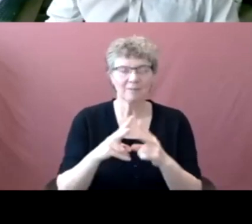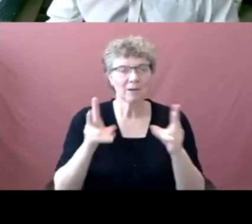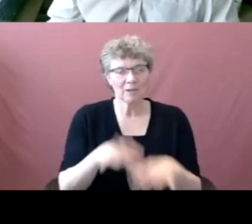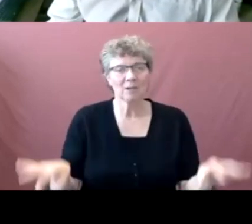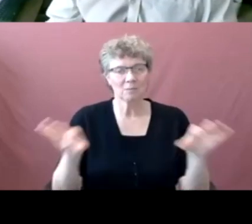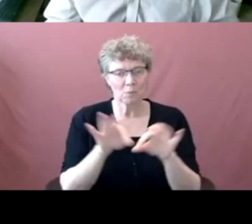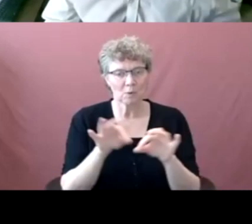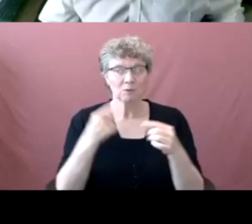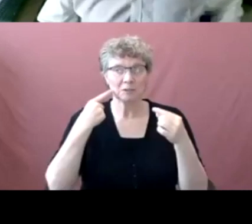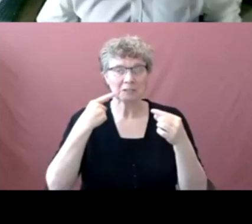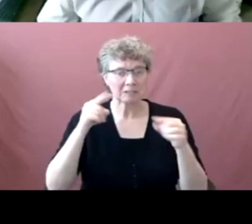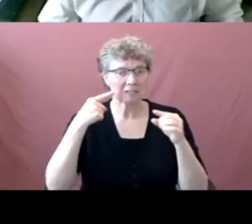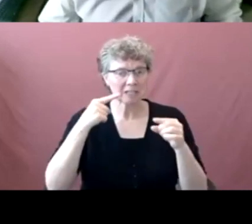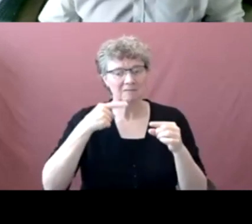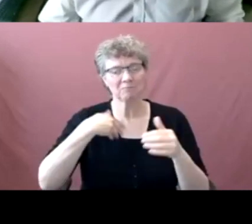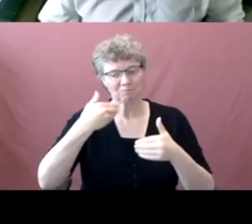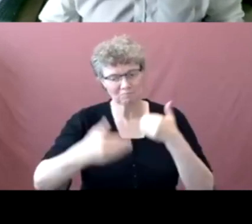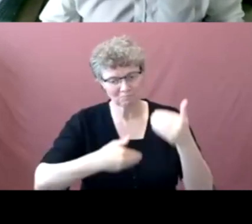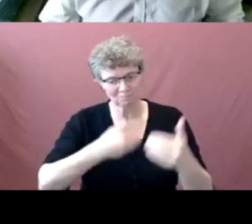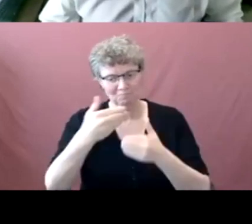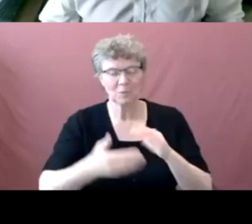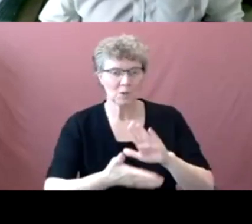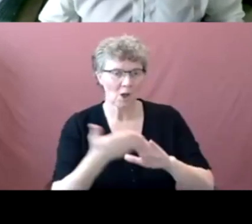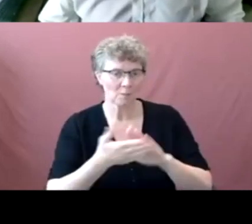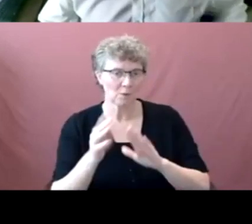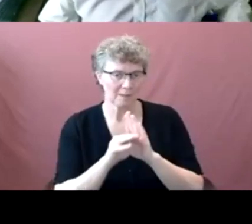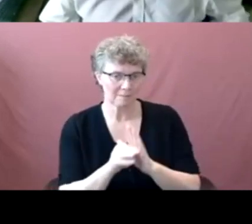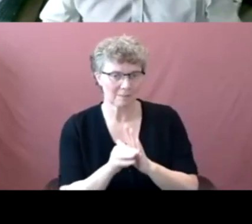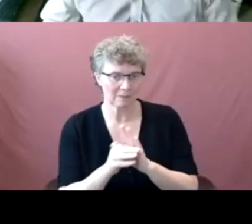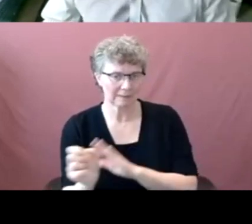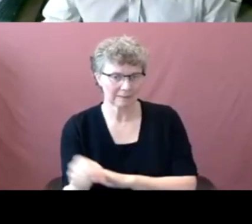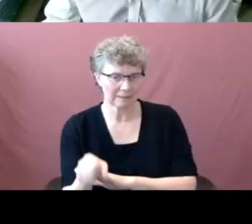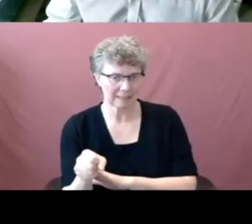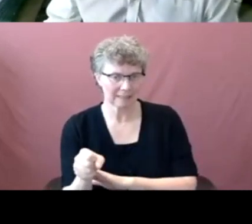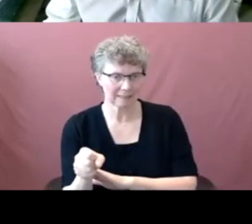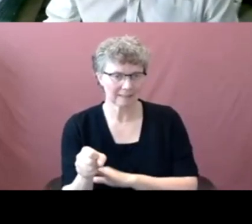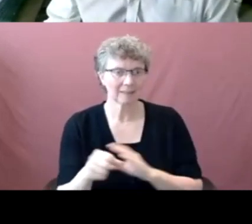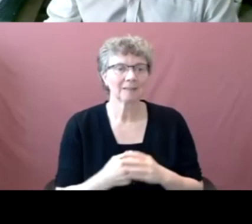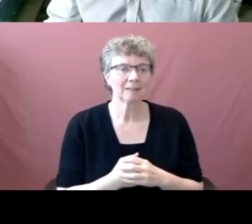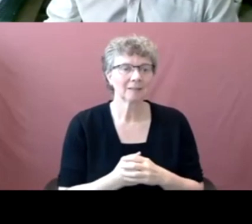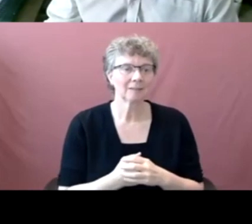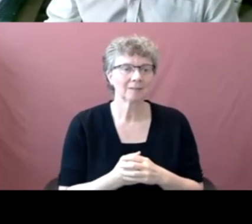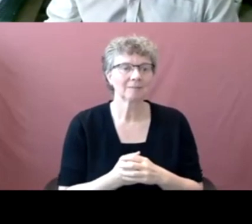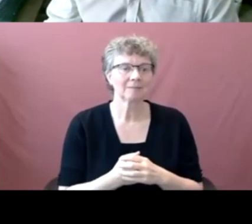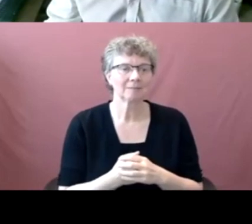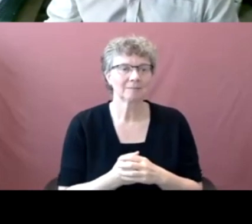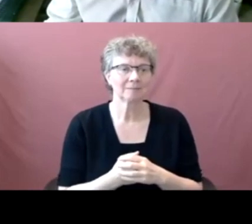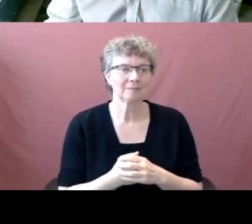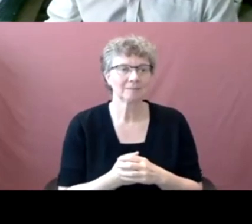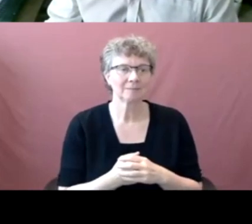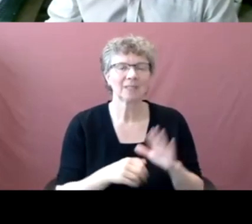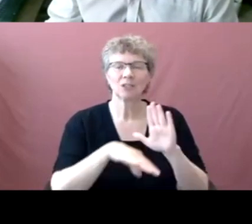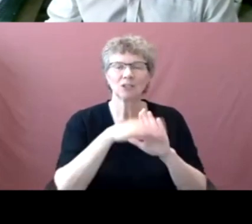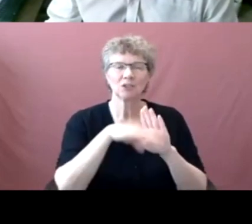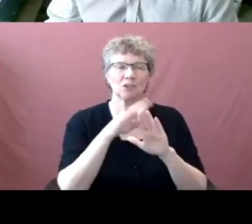service delivery model or the operating model. As to our service partners up here in the in the